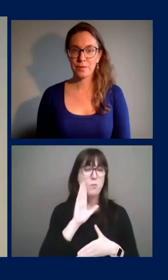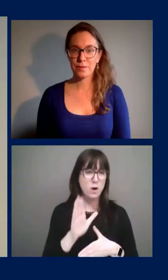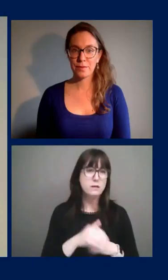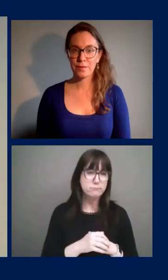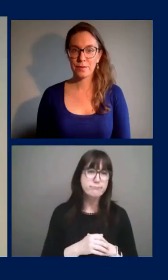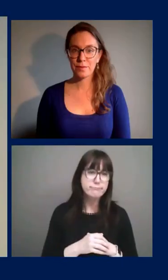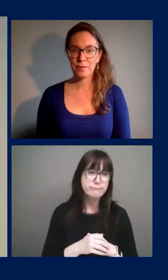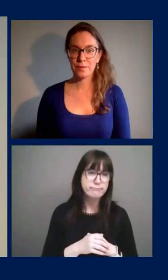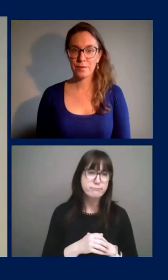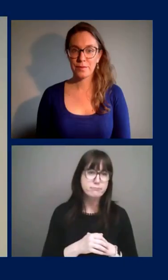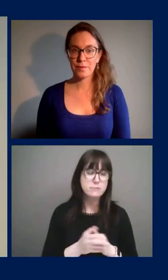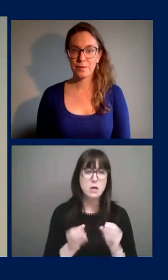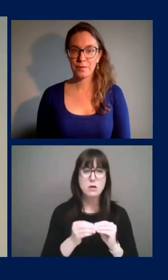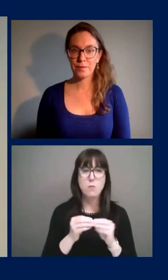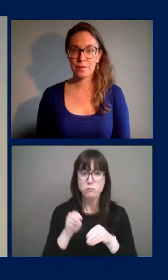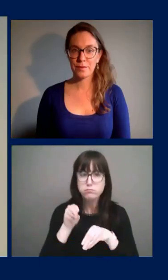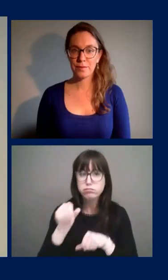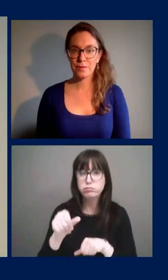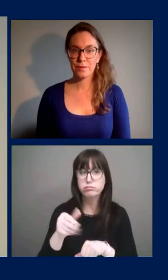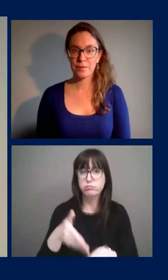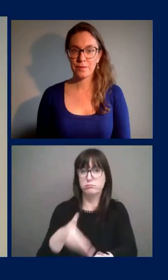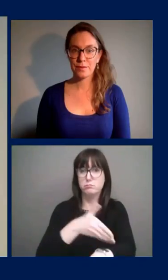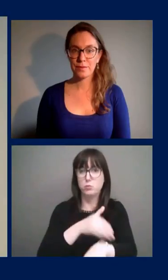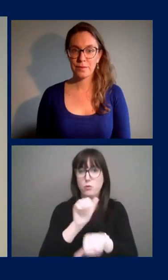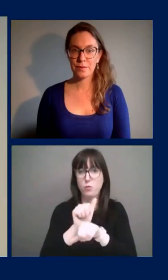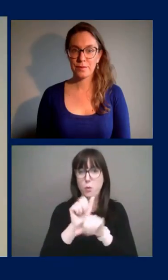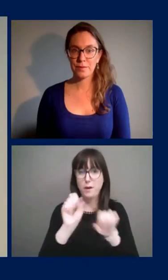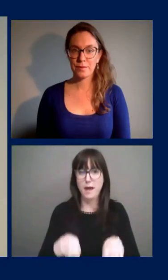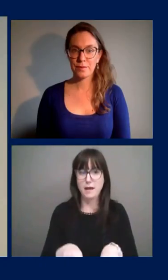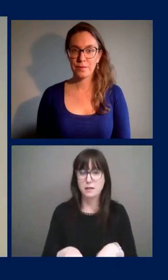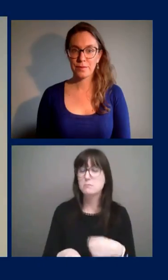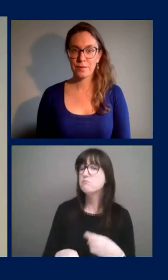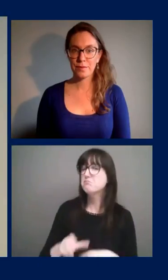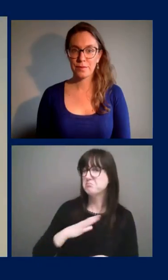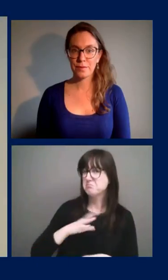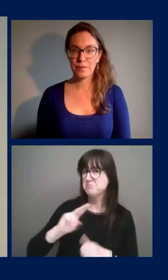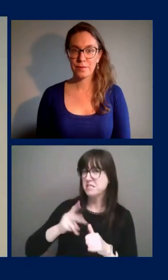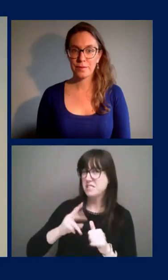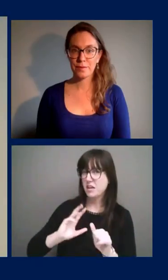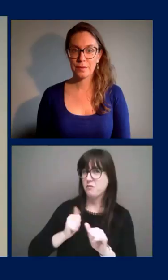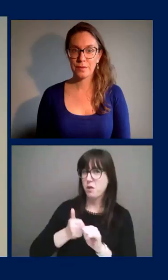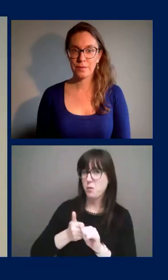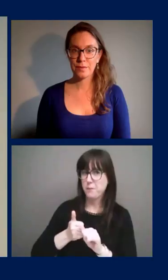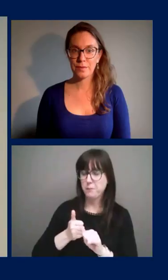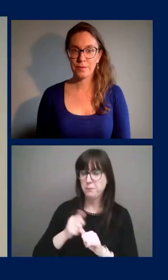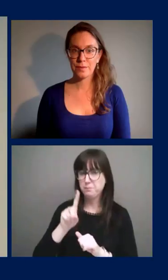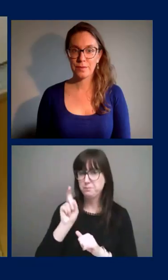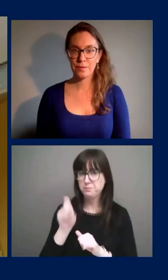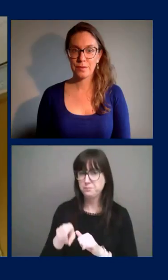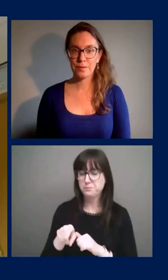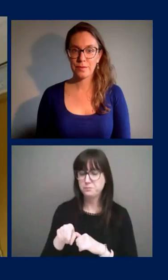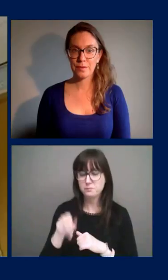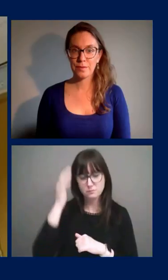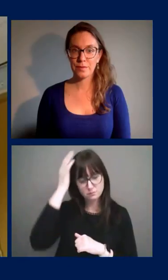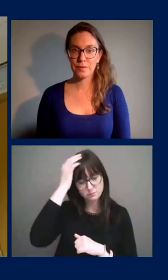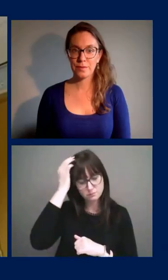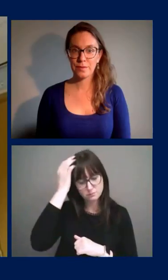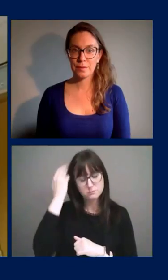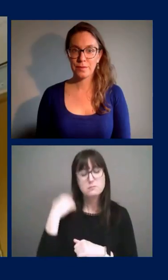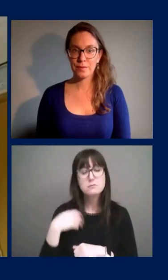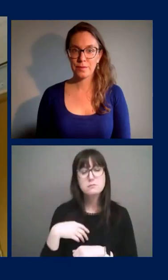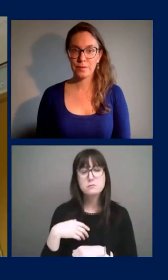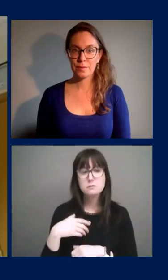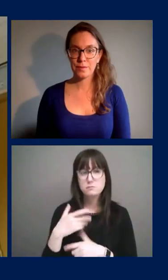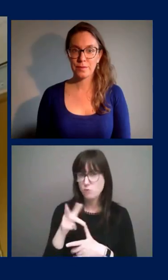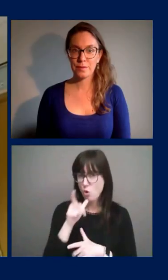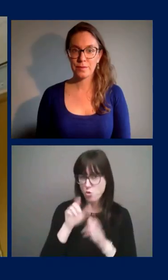able to do our work easier and better. Just to follow up, was the system developed in-house